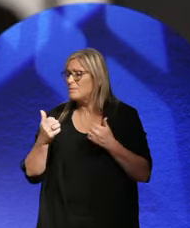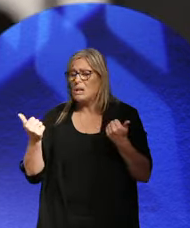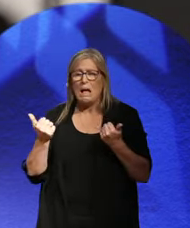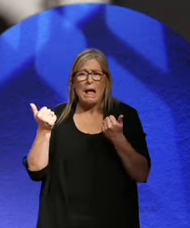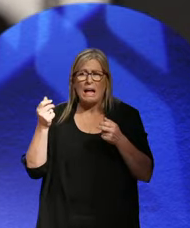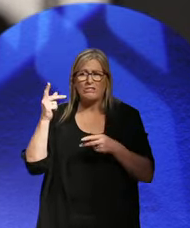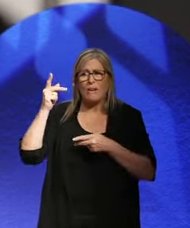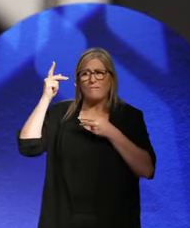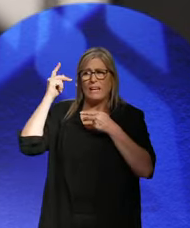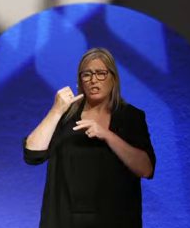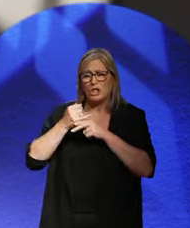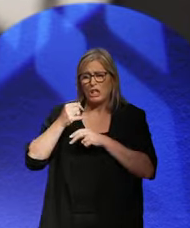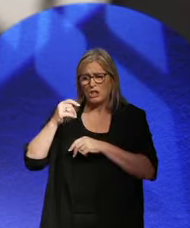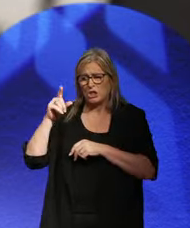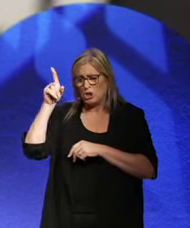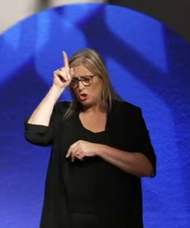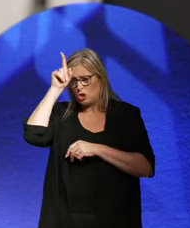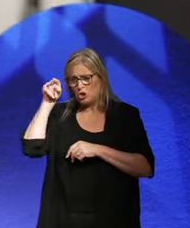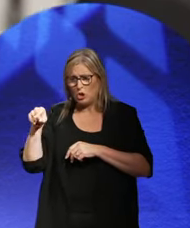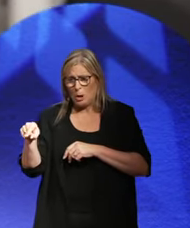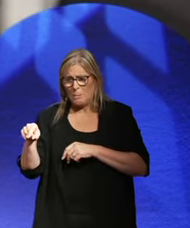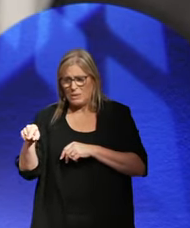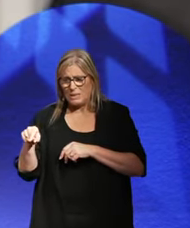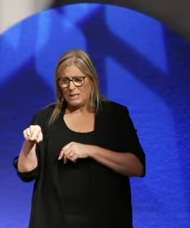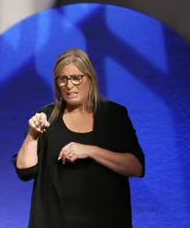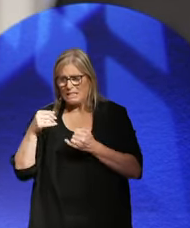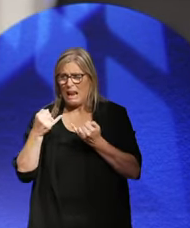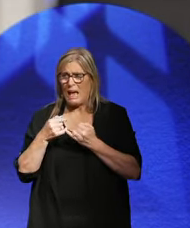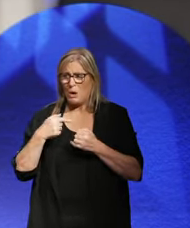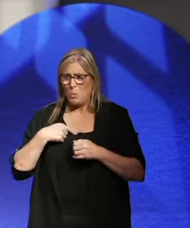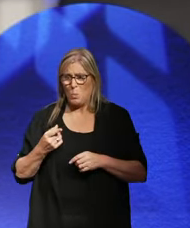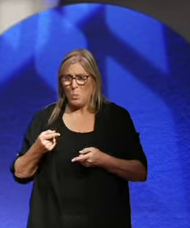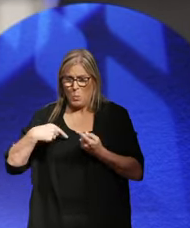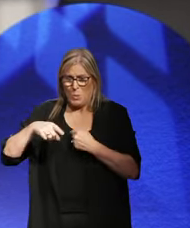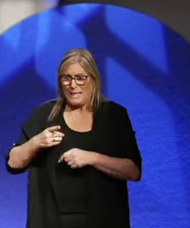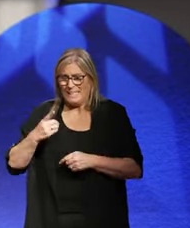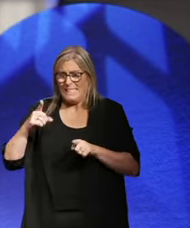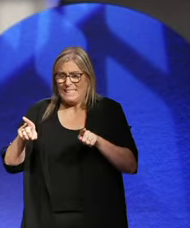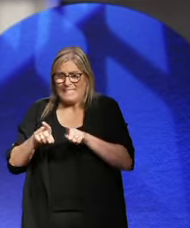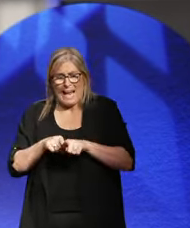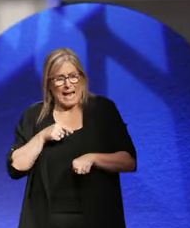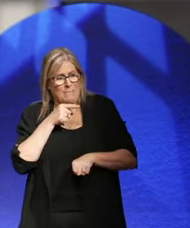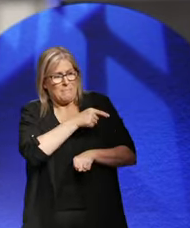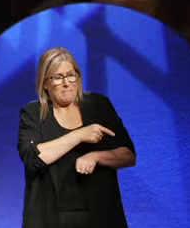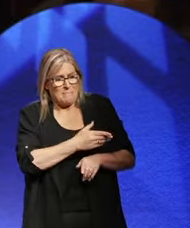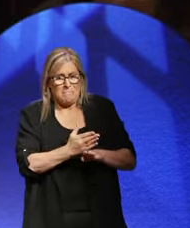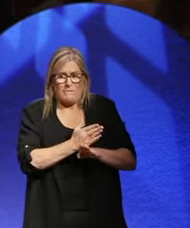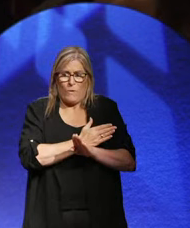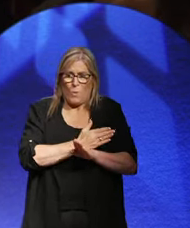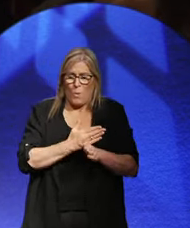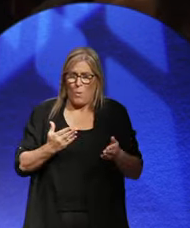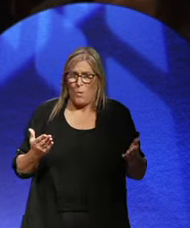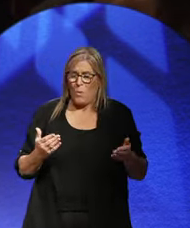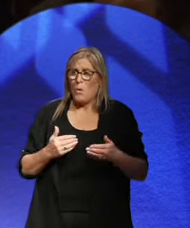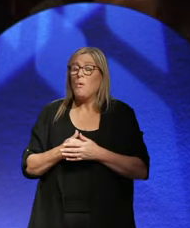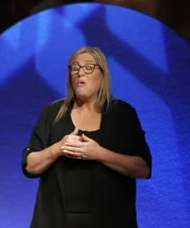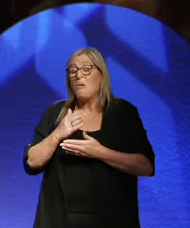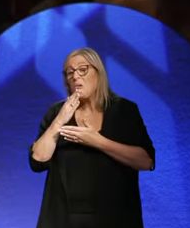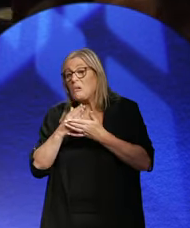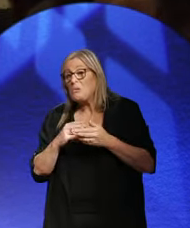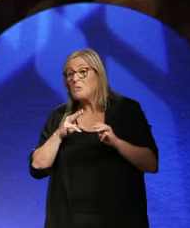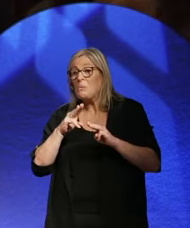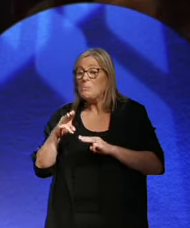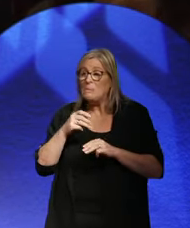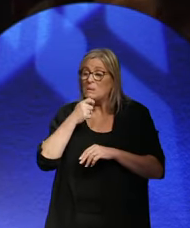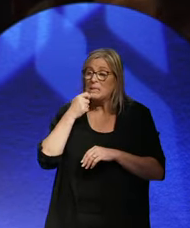reflection in Germany that this was, you know, payback or simply what they'd done to the other states? Well, some people have said that, you know,